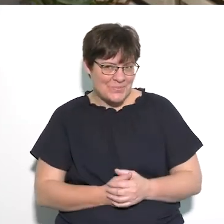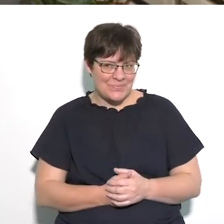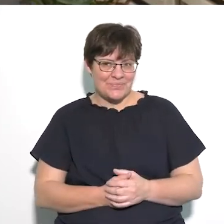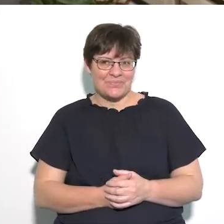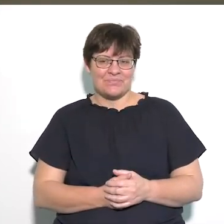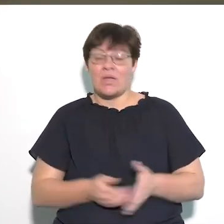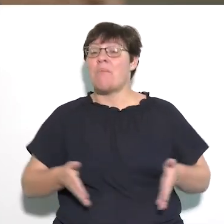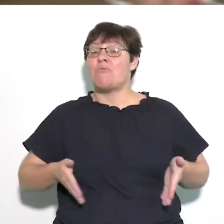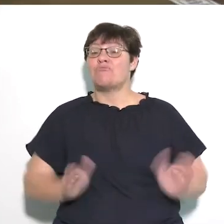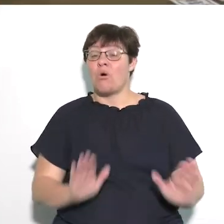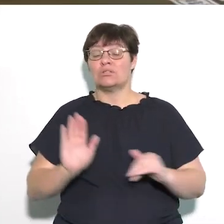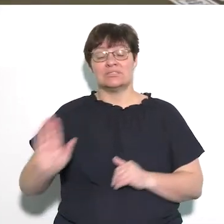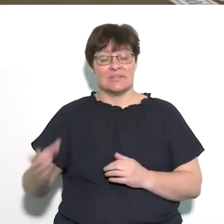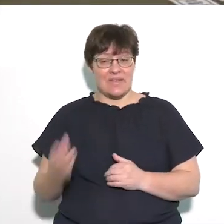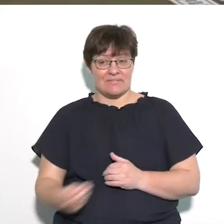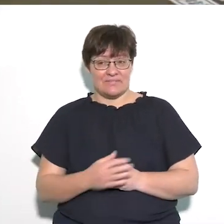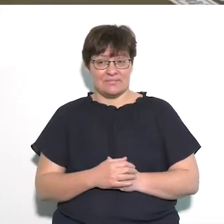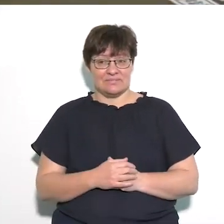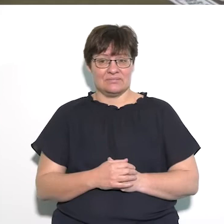So I have my road over here.